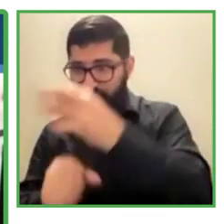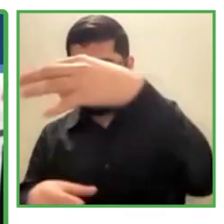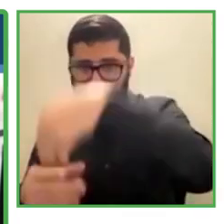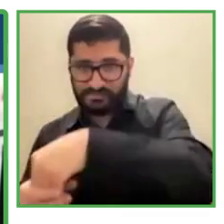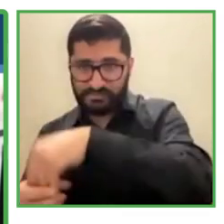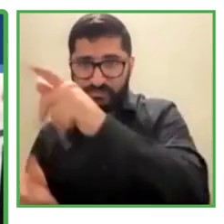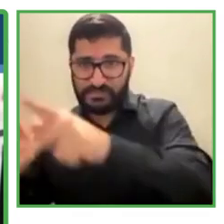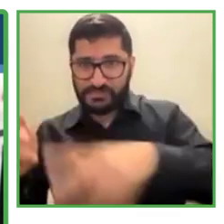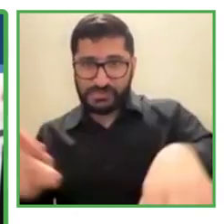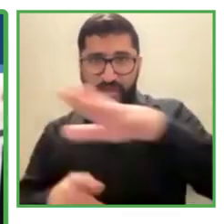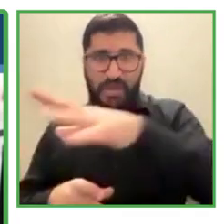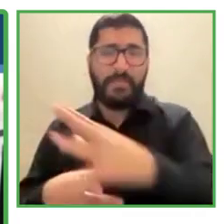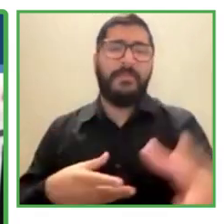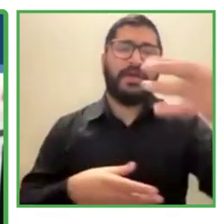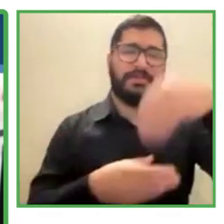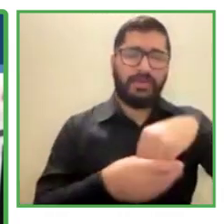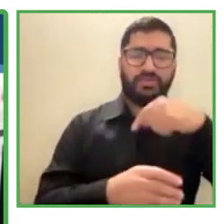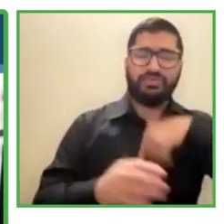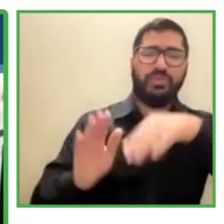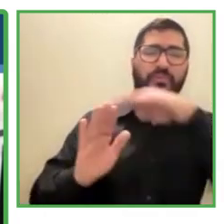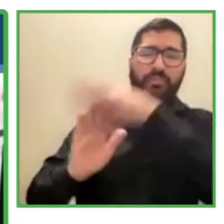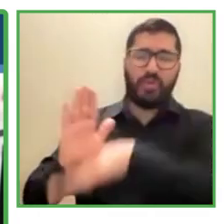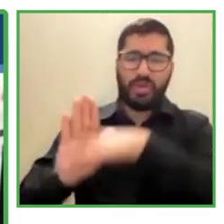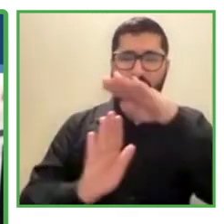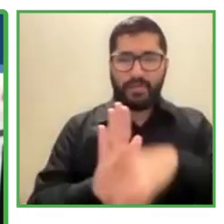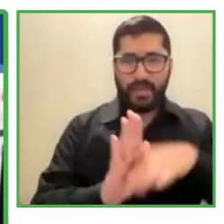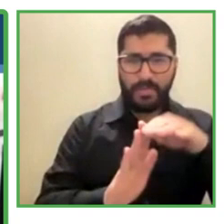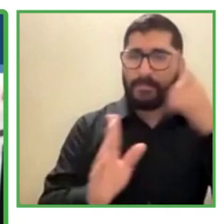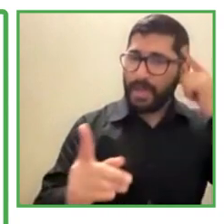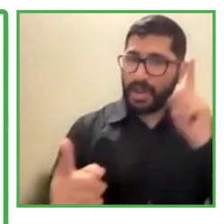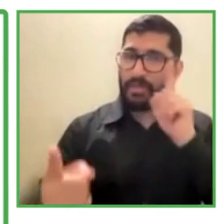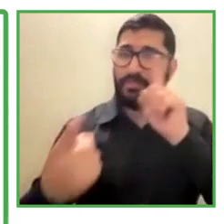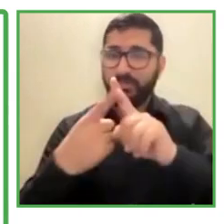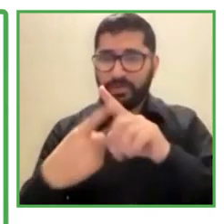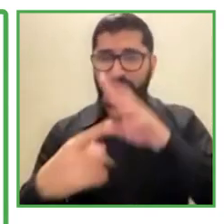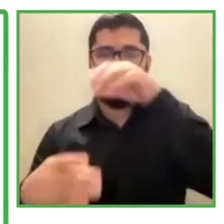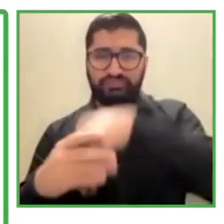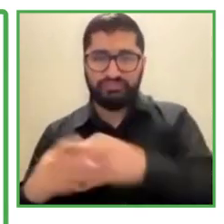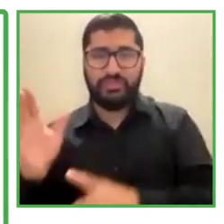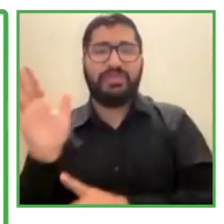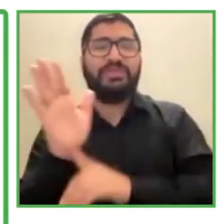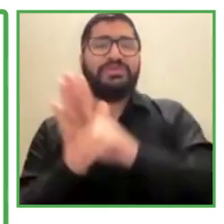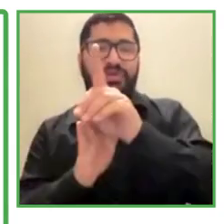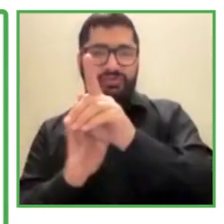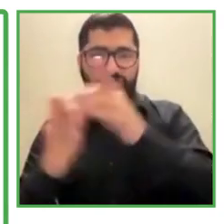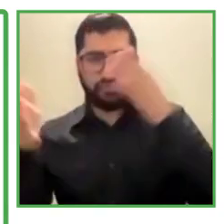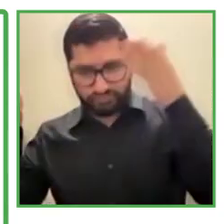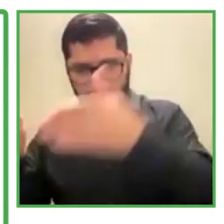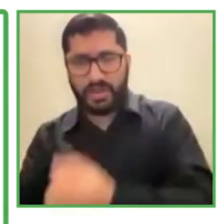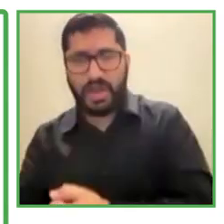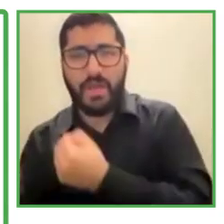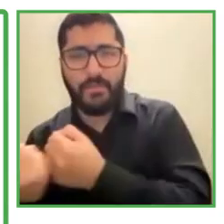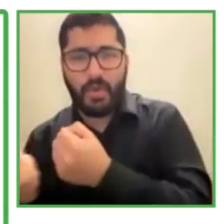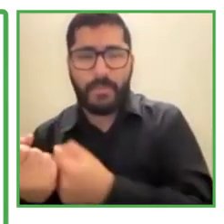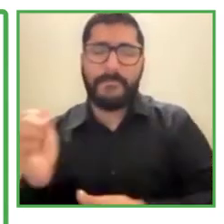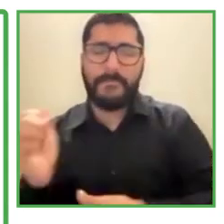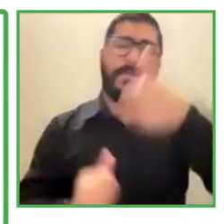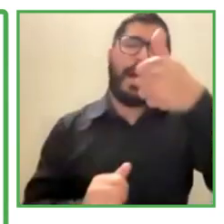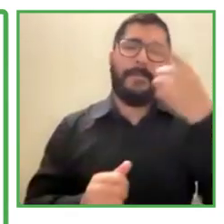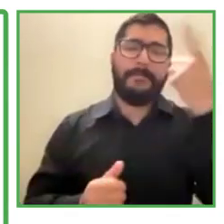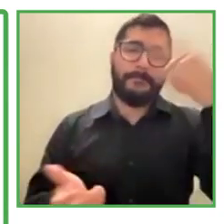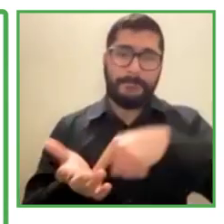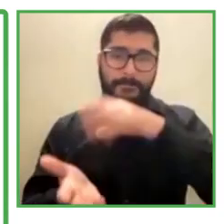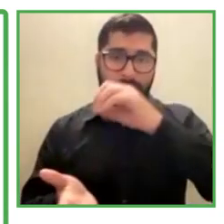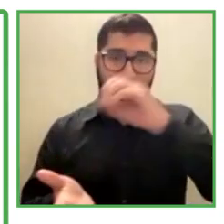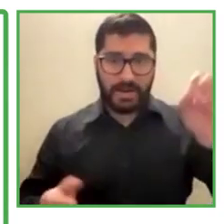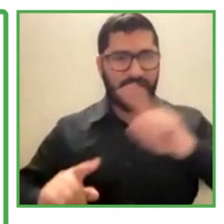supported more than 1,000 assessment of buildings and across 20 governments in 10 sectors. We also try to be creative in ways to